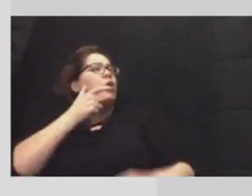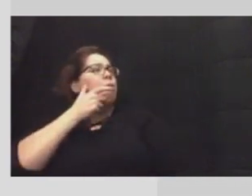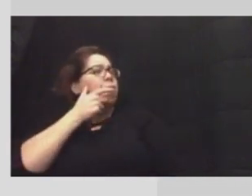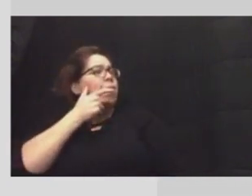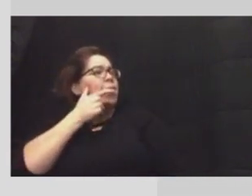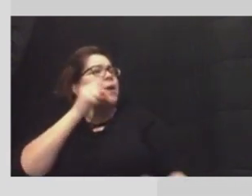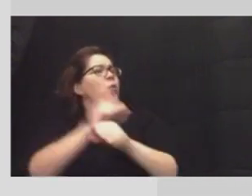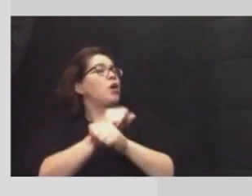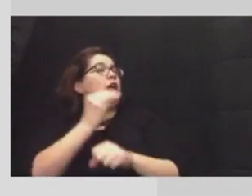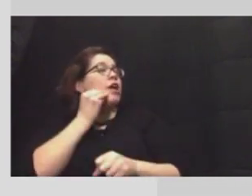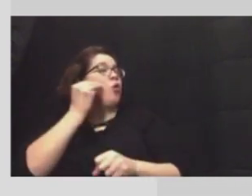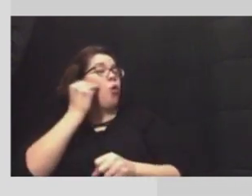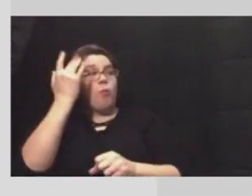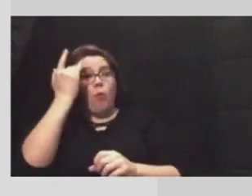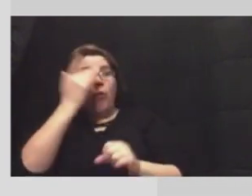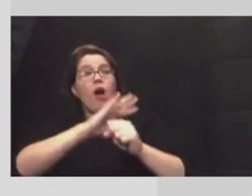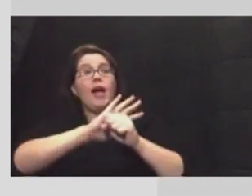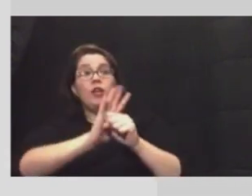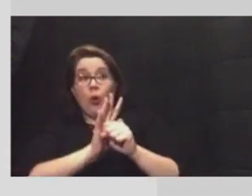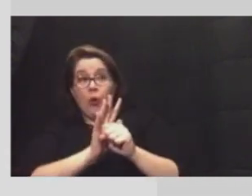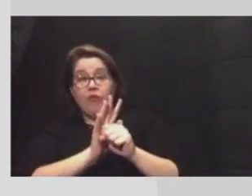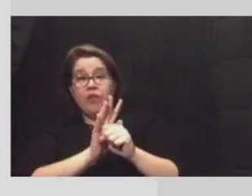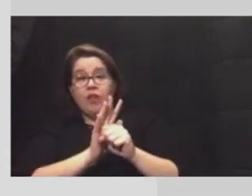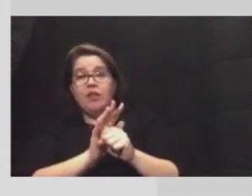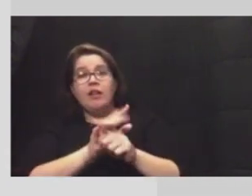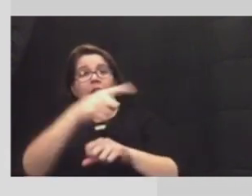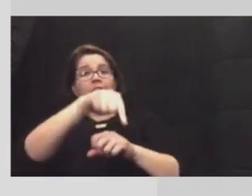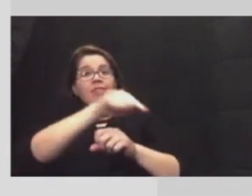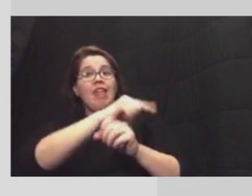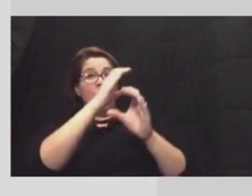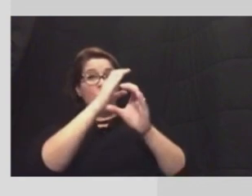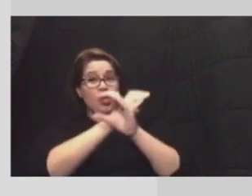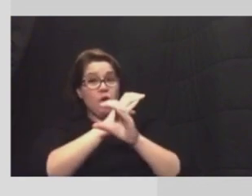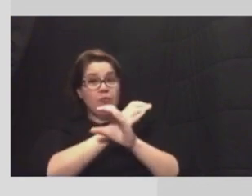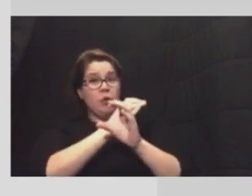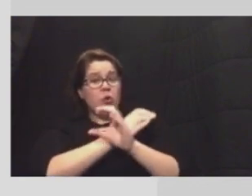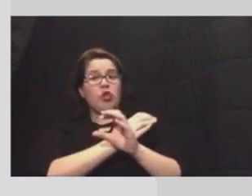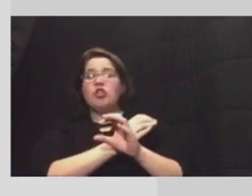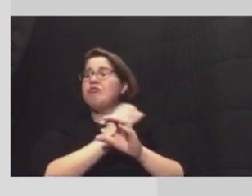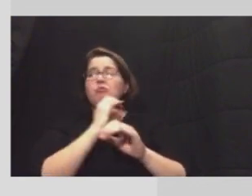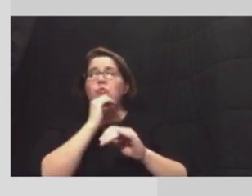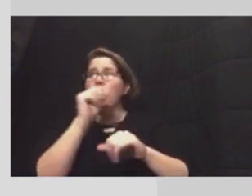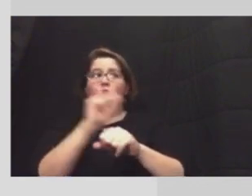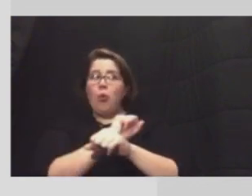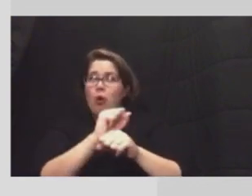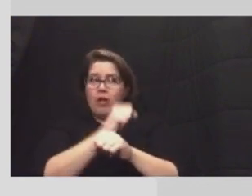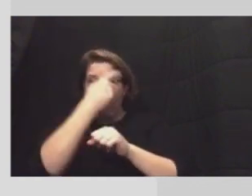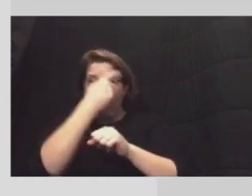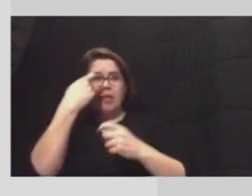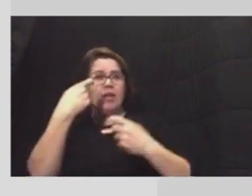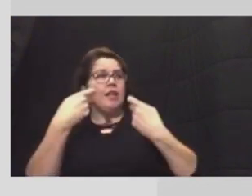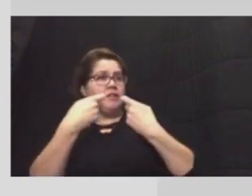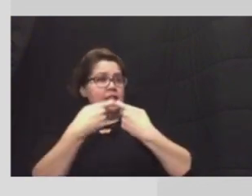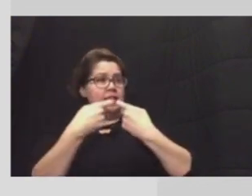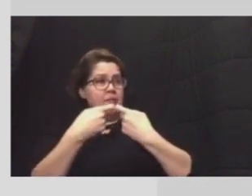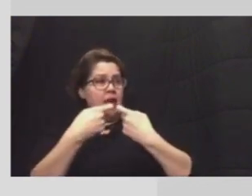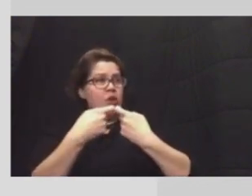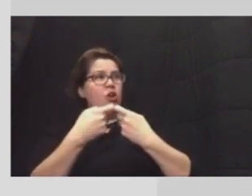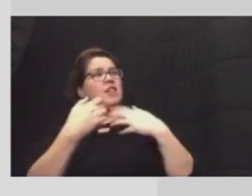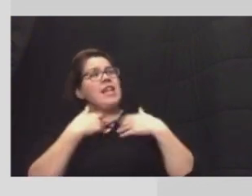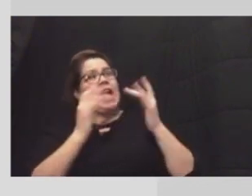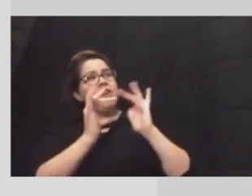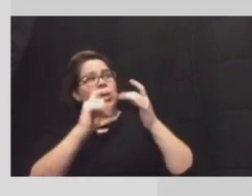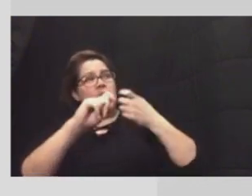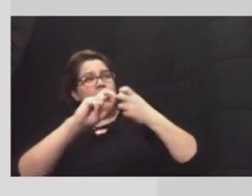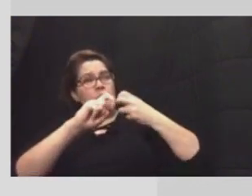they also uh their computers obviously could not function uh until or internet problems so they also have